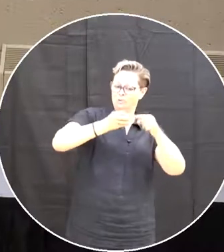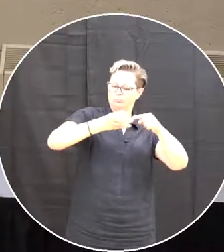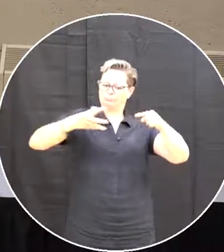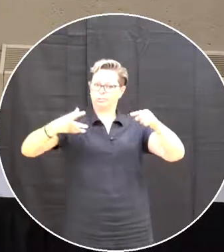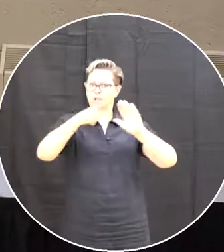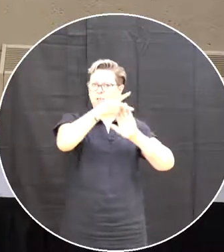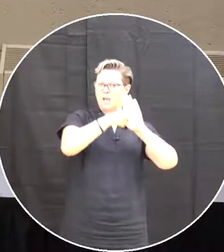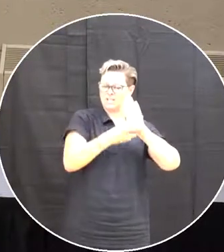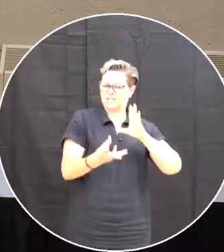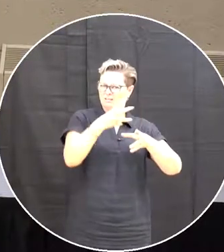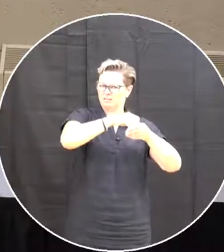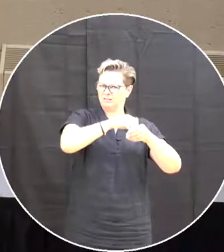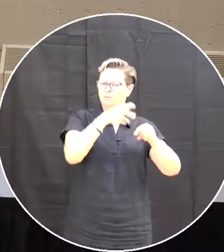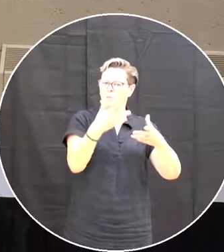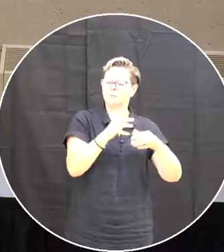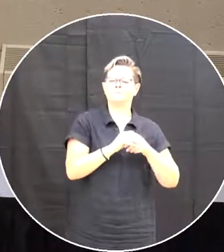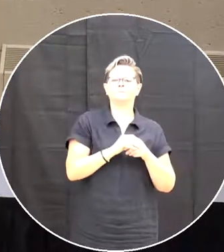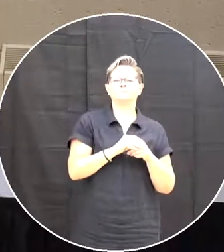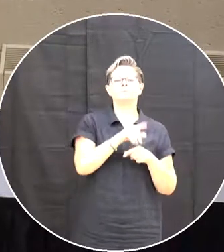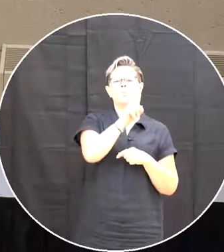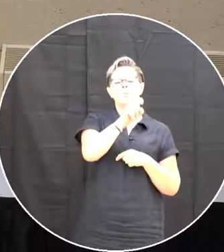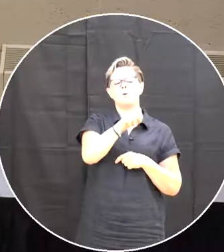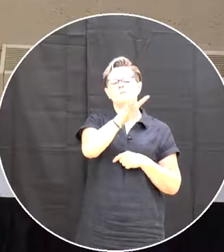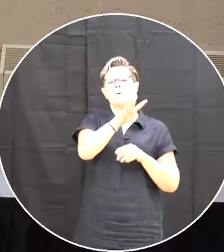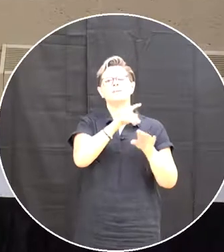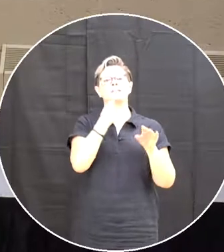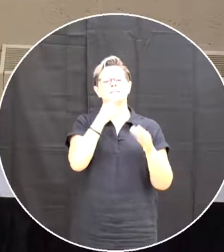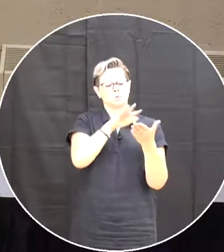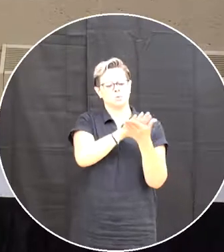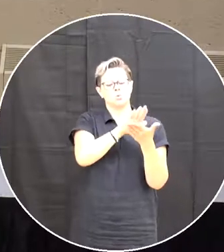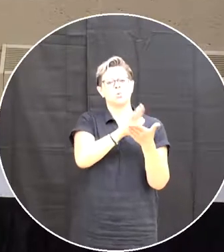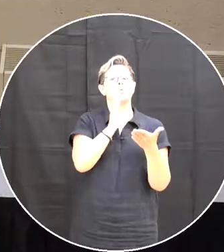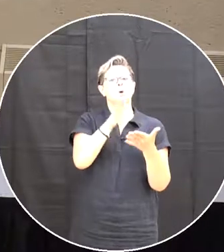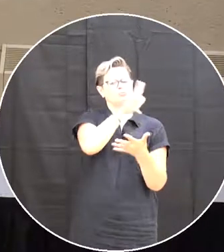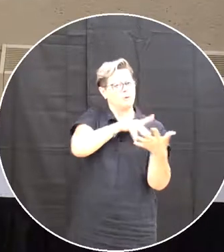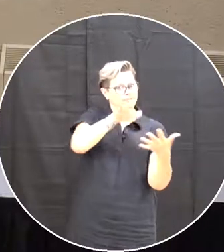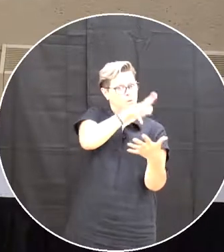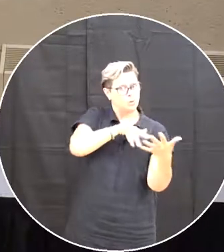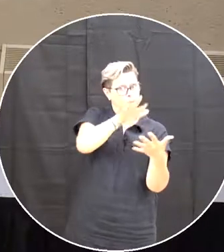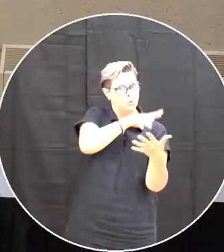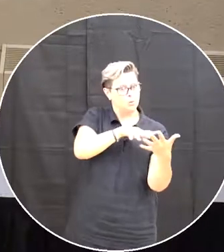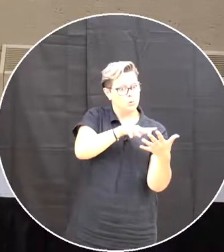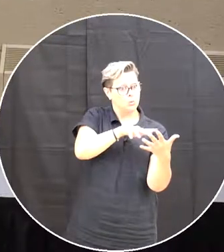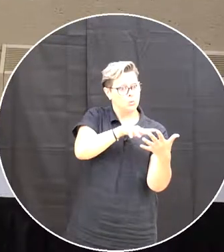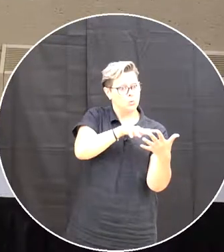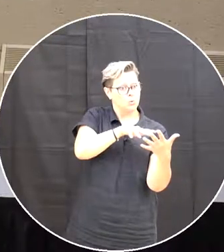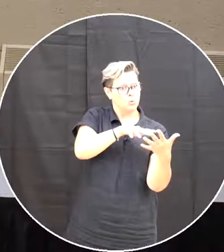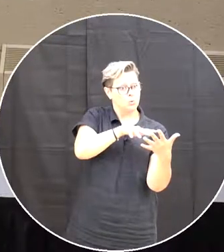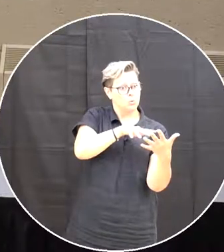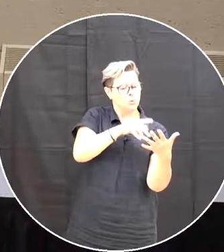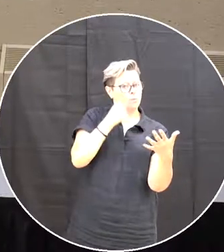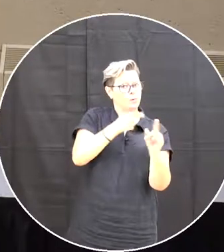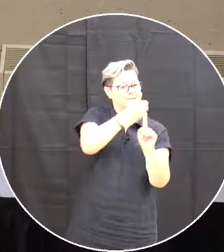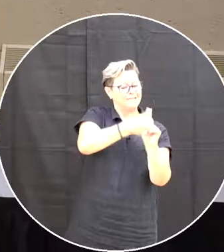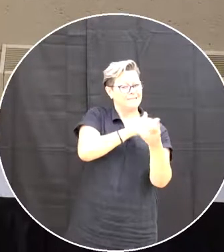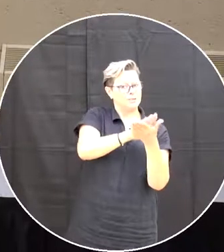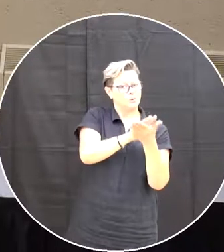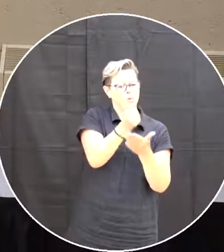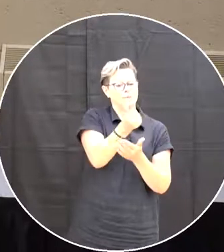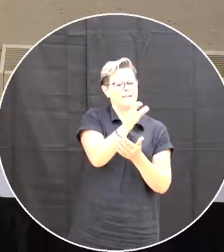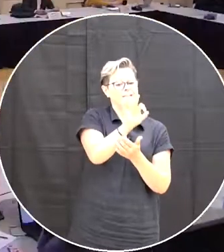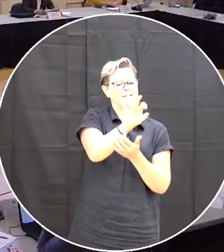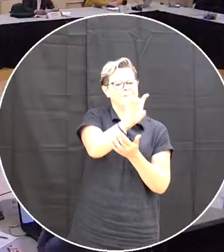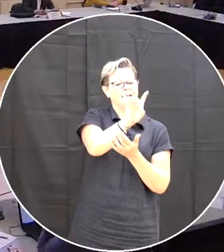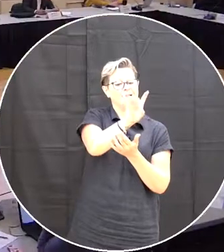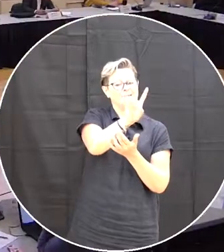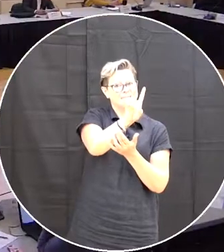Gov-104 school review school review school per schools act 1997 So